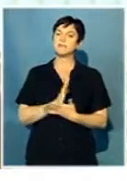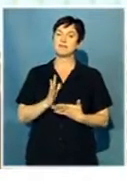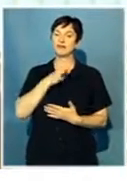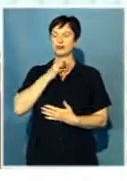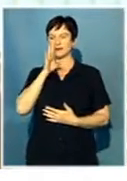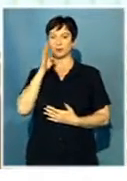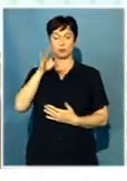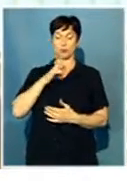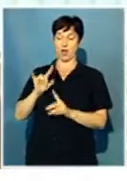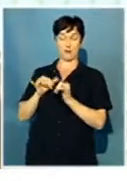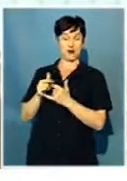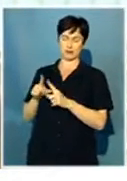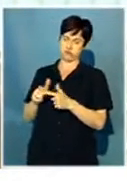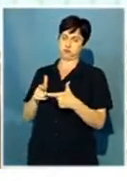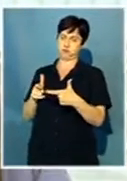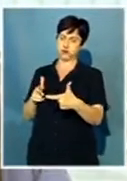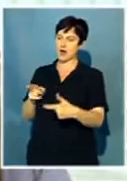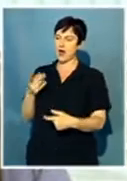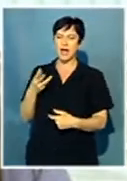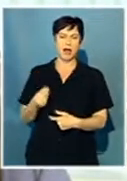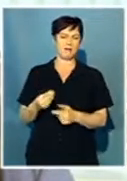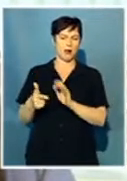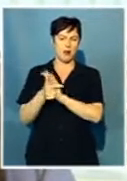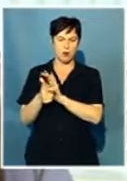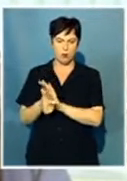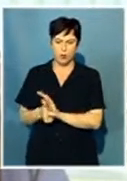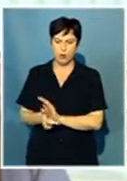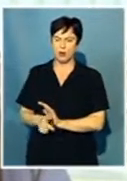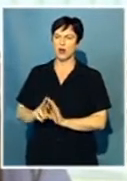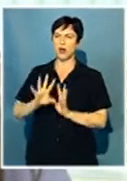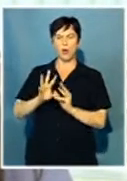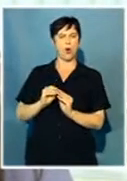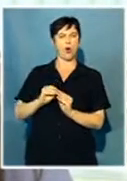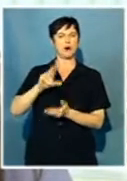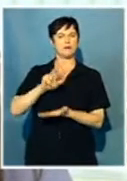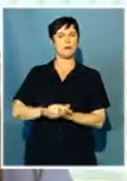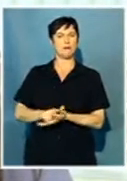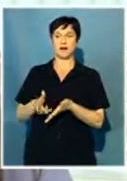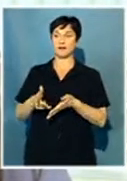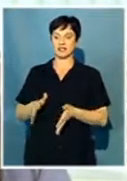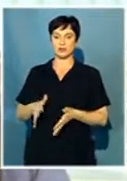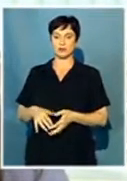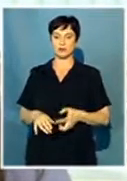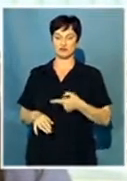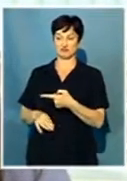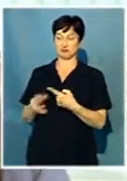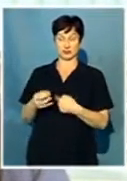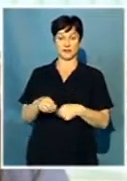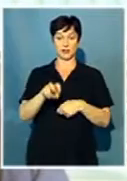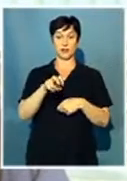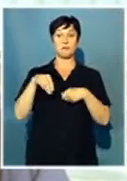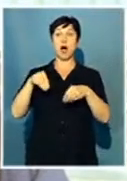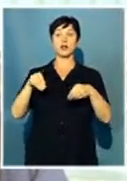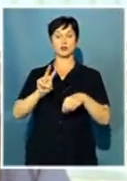This is such a large company and although all the regulations have been passed and it's all been approved by regulators, the fact that this company owns around 27